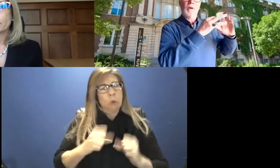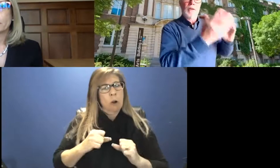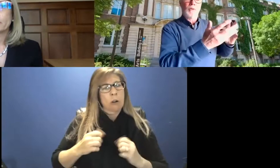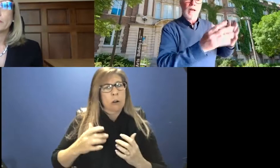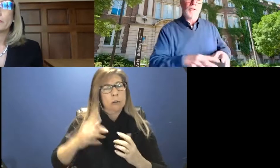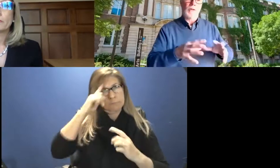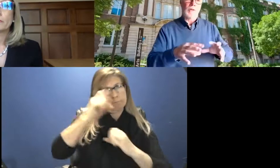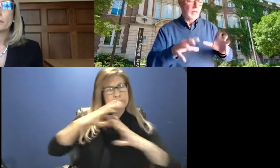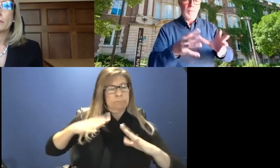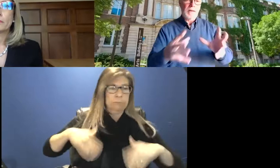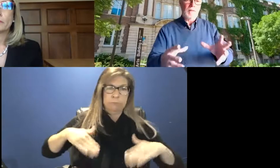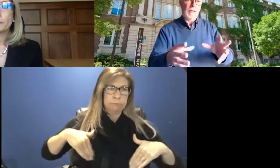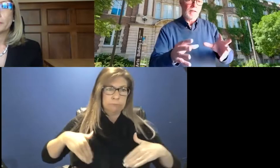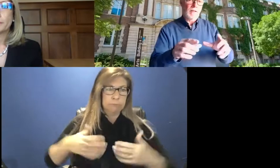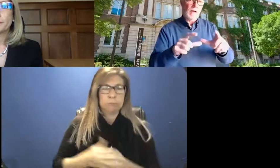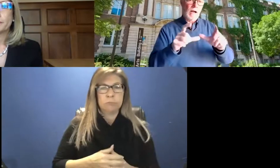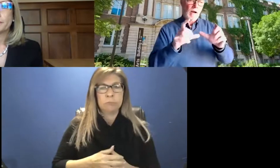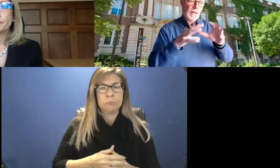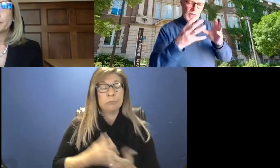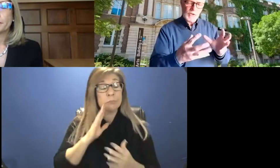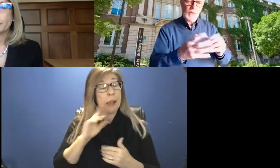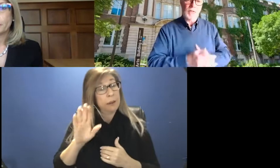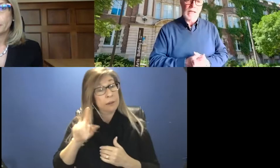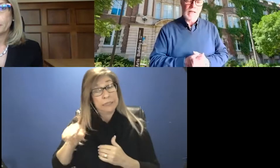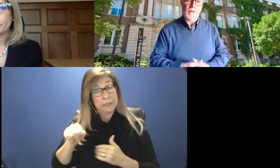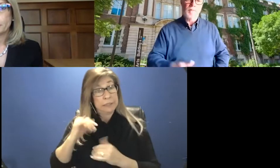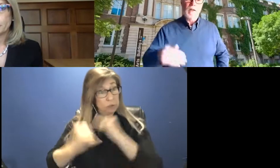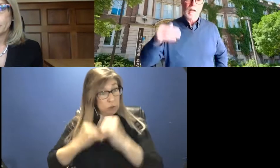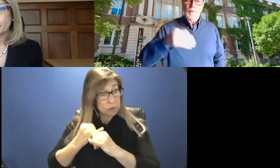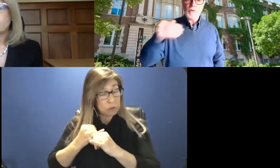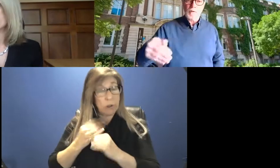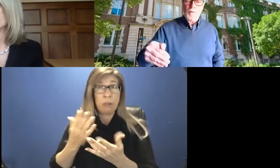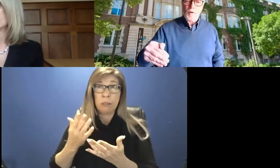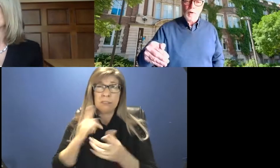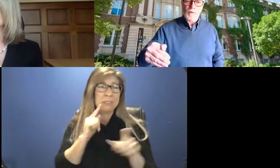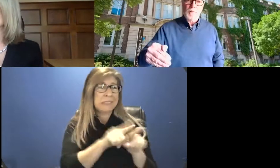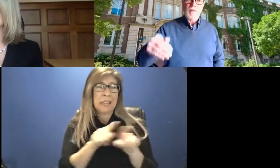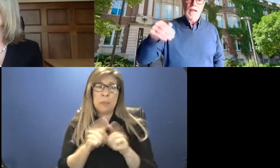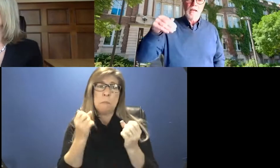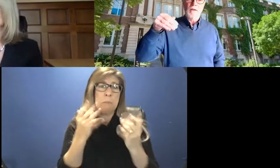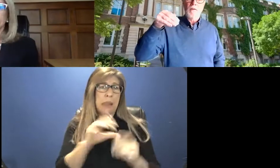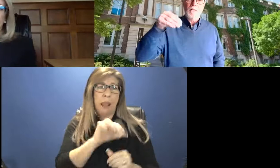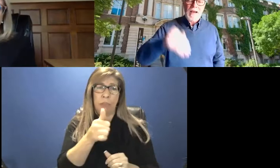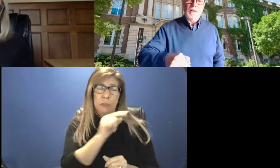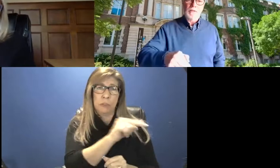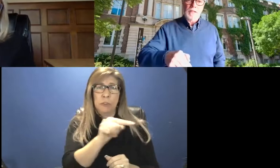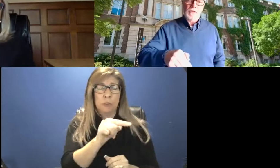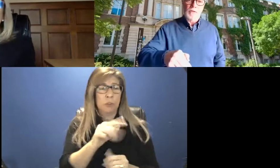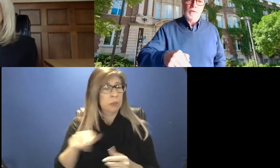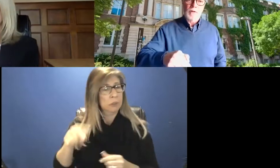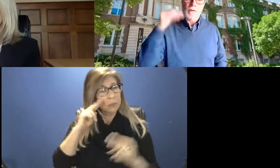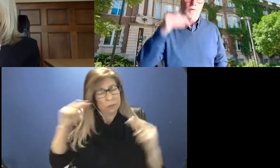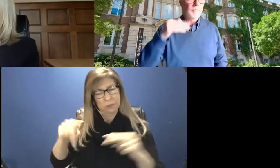to think about international, like so many of these, um, issues is it's first and foremost, a faculty